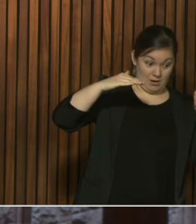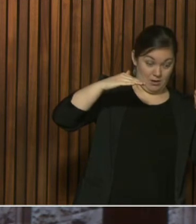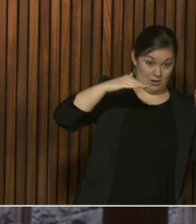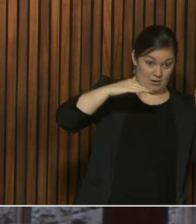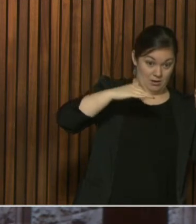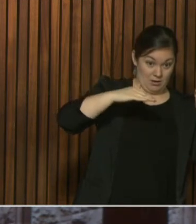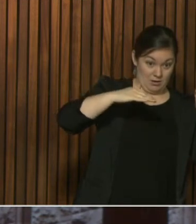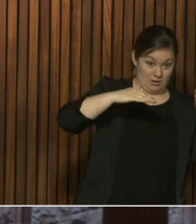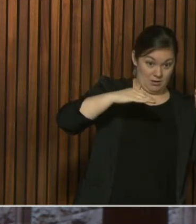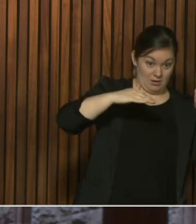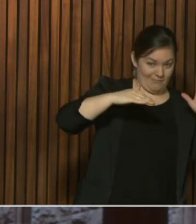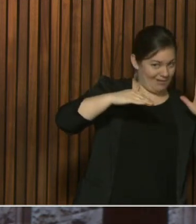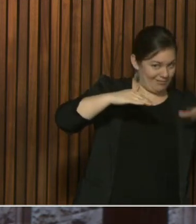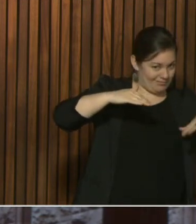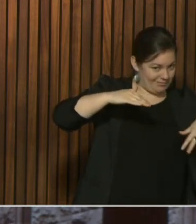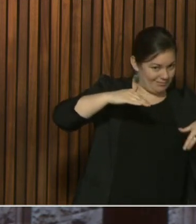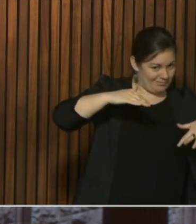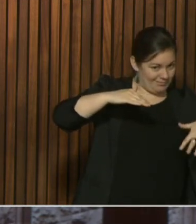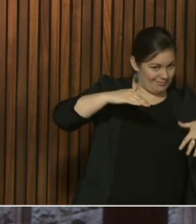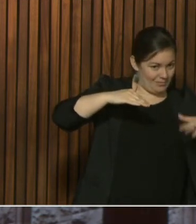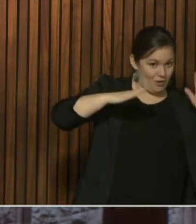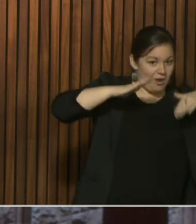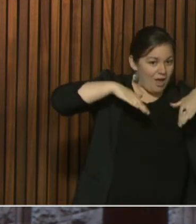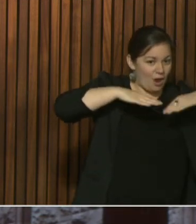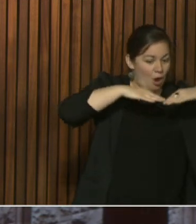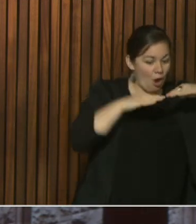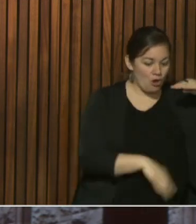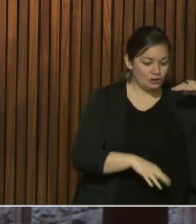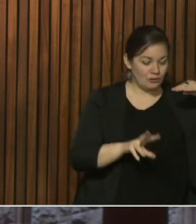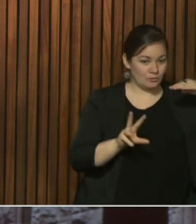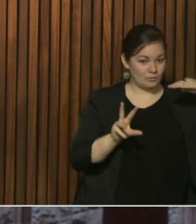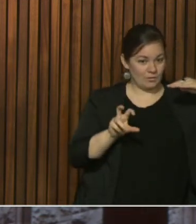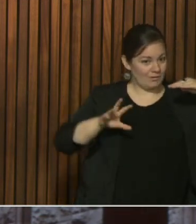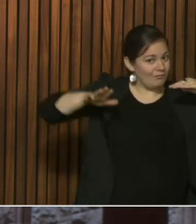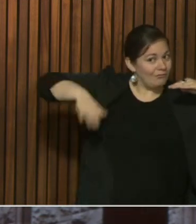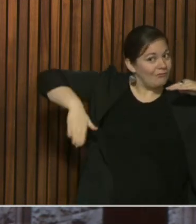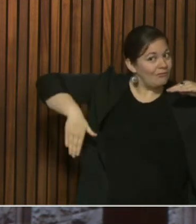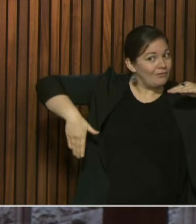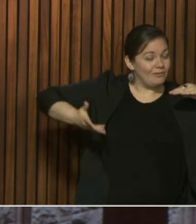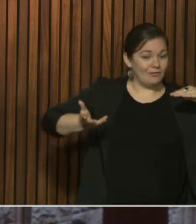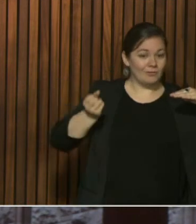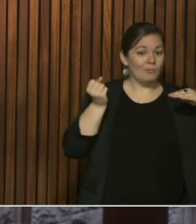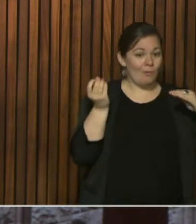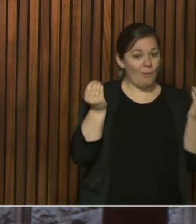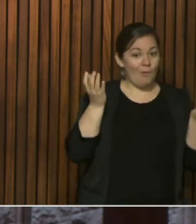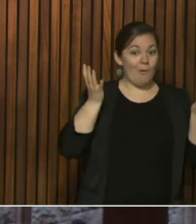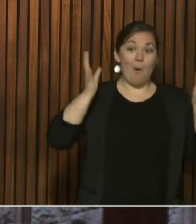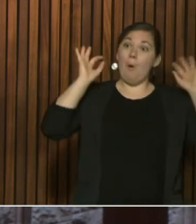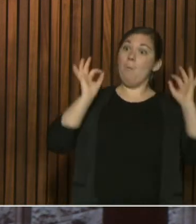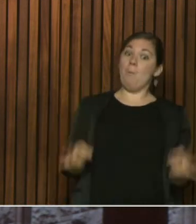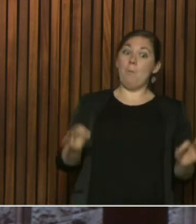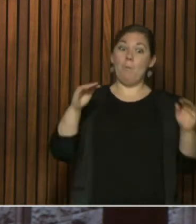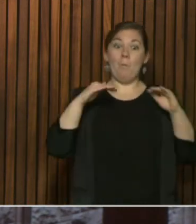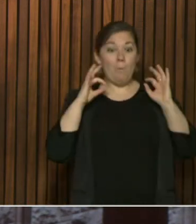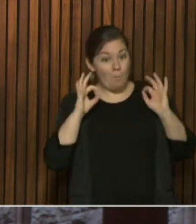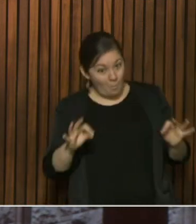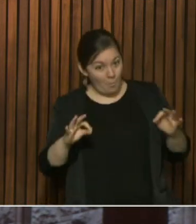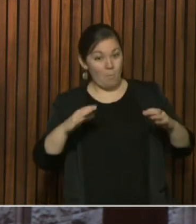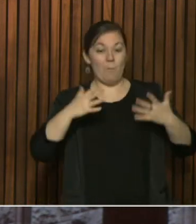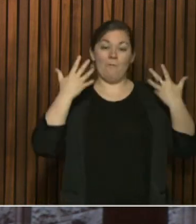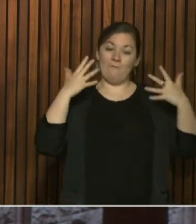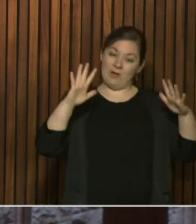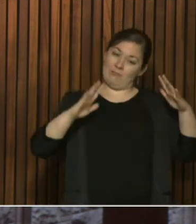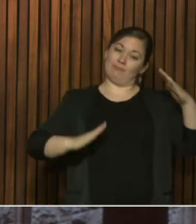300 in over six or seven days, eight days. A bit early to make that conclusion, now that we've